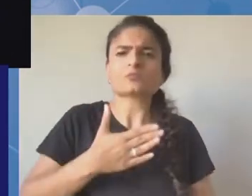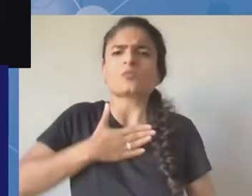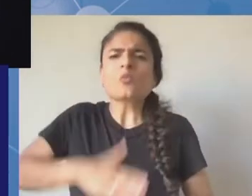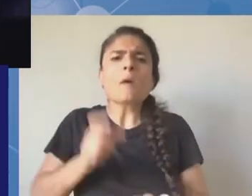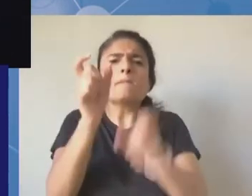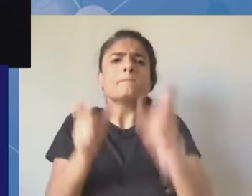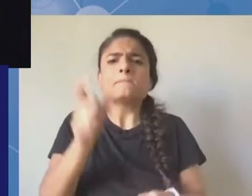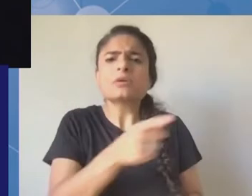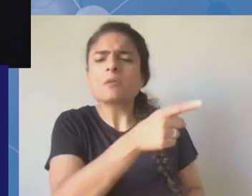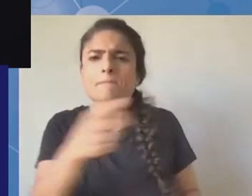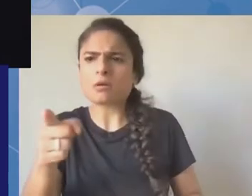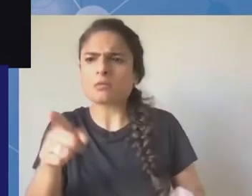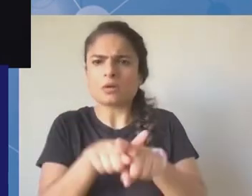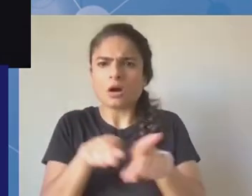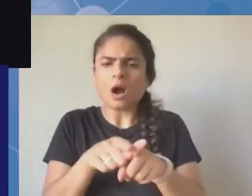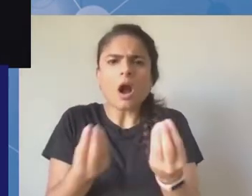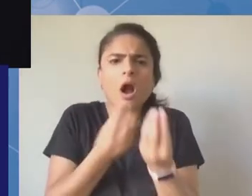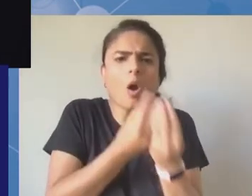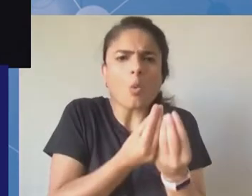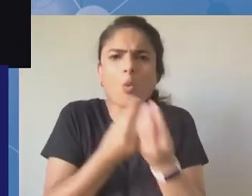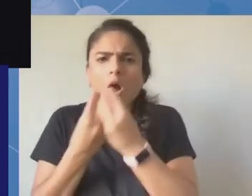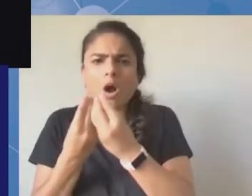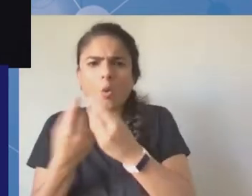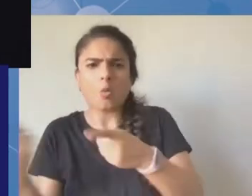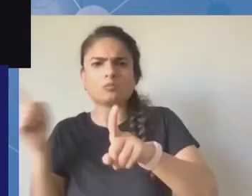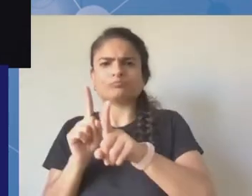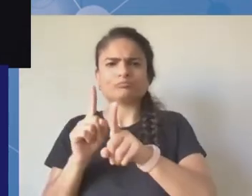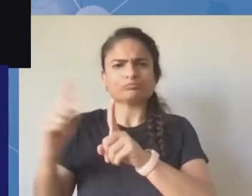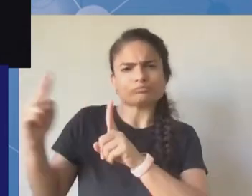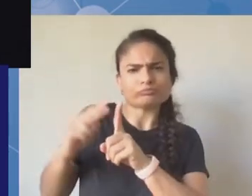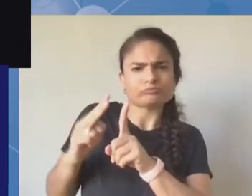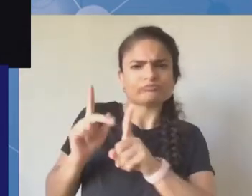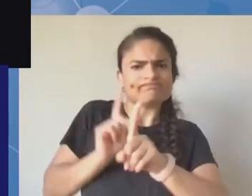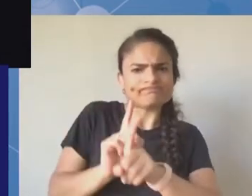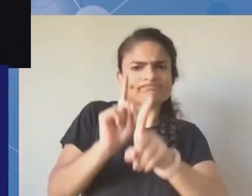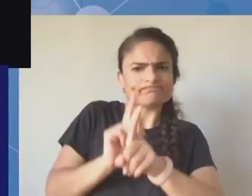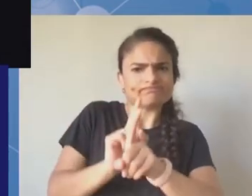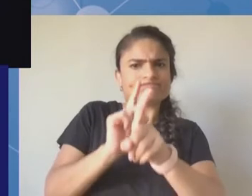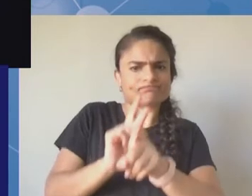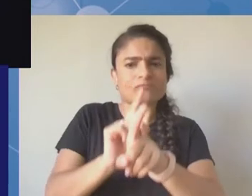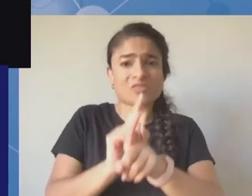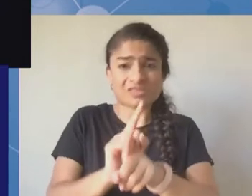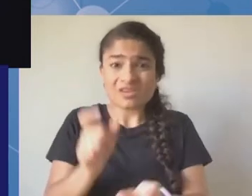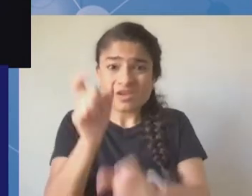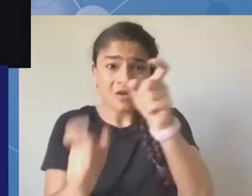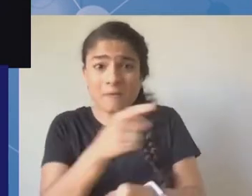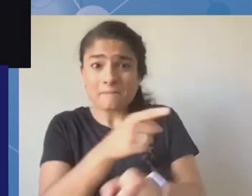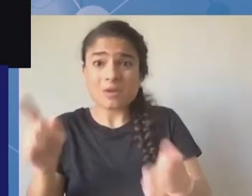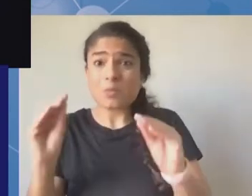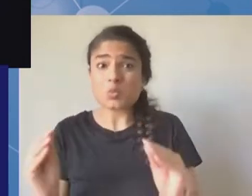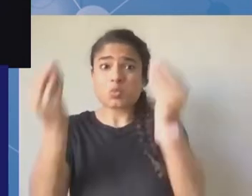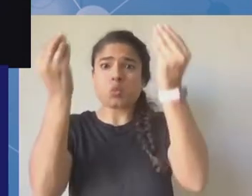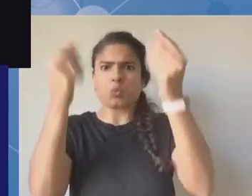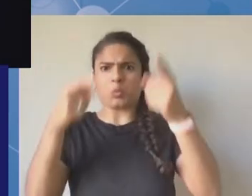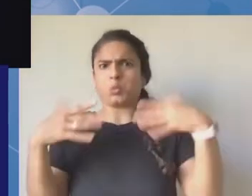for young people. And because I speak French, I was able to connect to a couple in